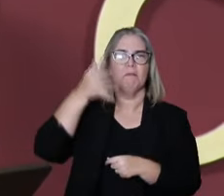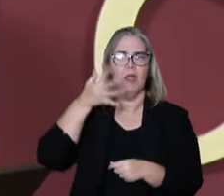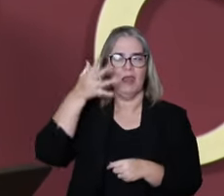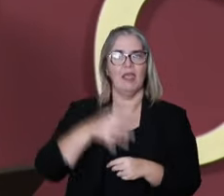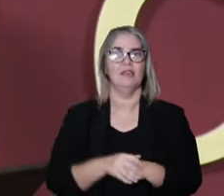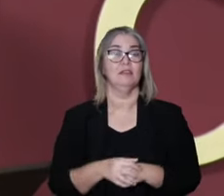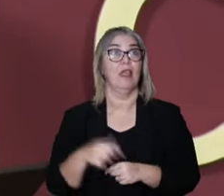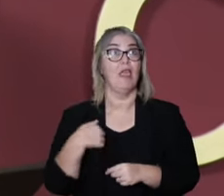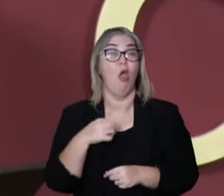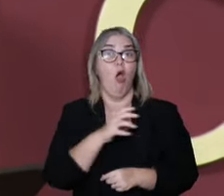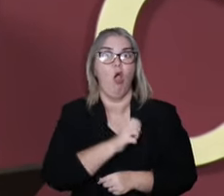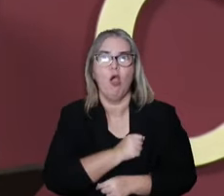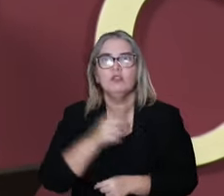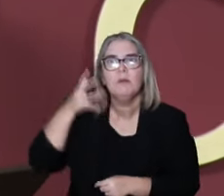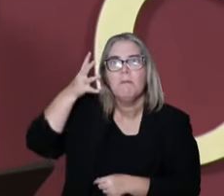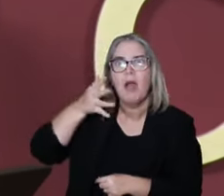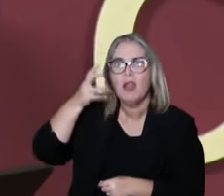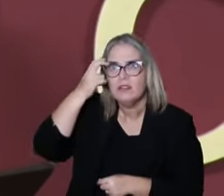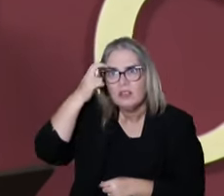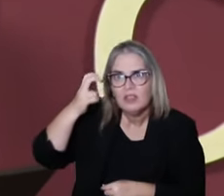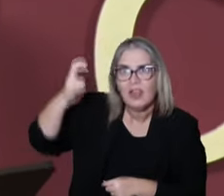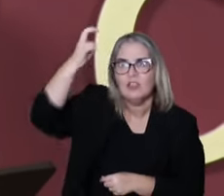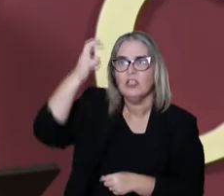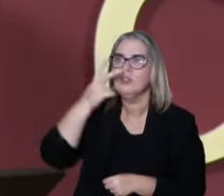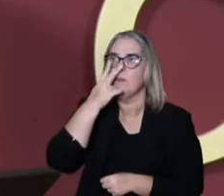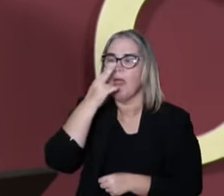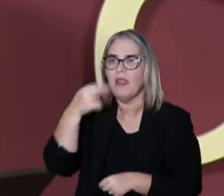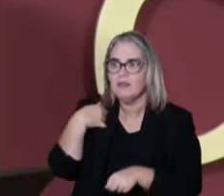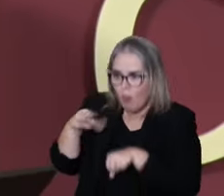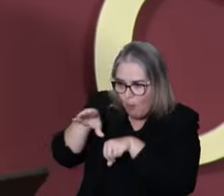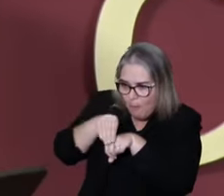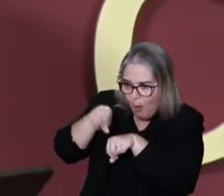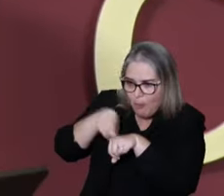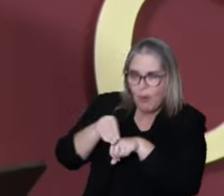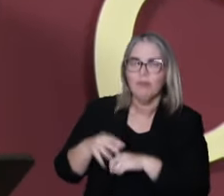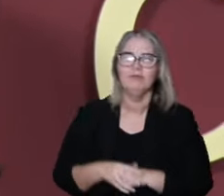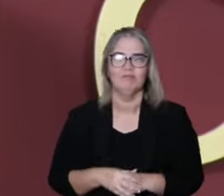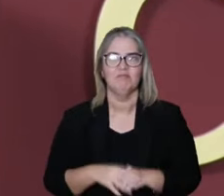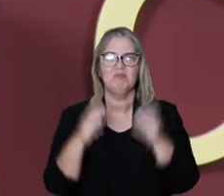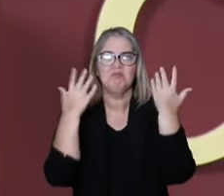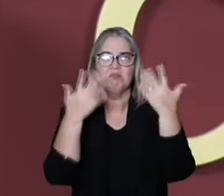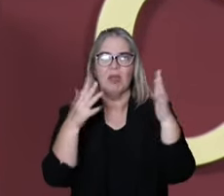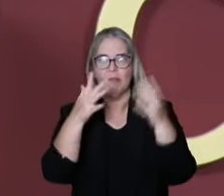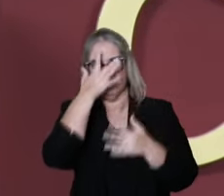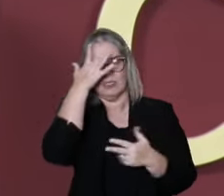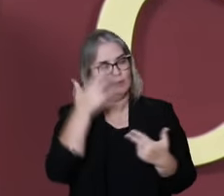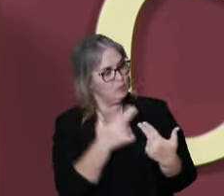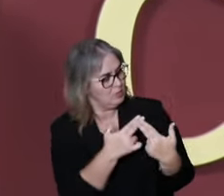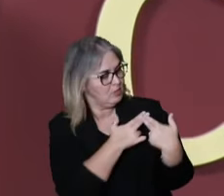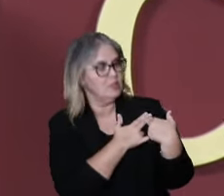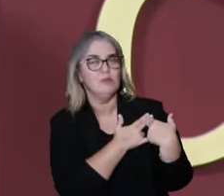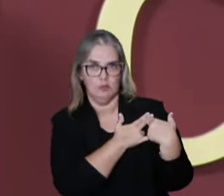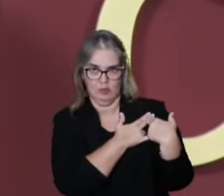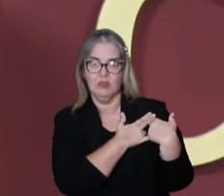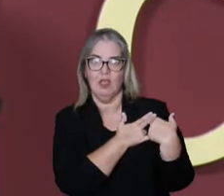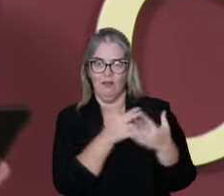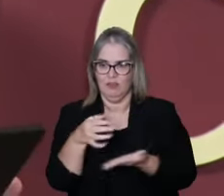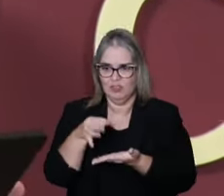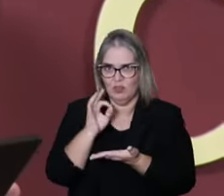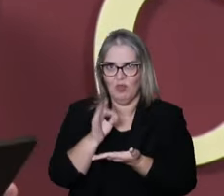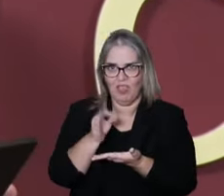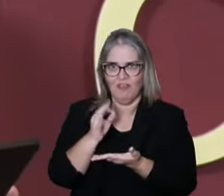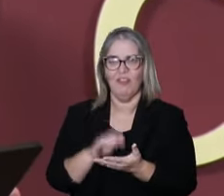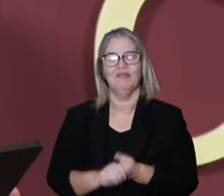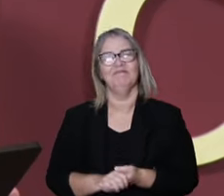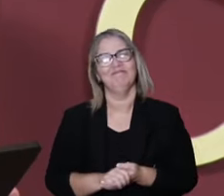talk. People said, I love Café Philosophico. The speakers are so intelligent. They add so much knowledge for us. Congratulations to the curators and everyone